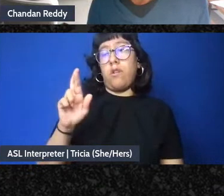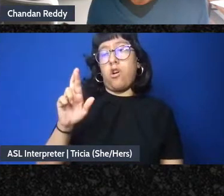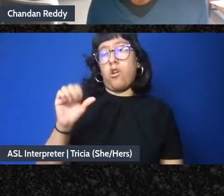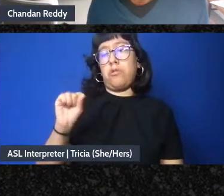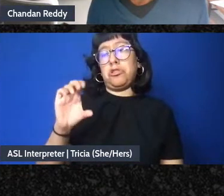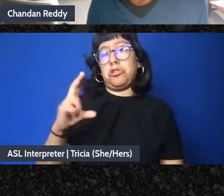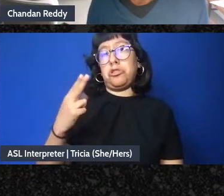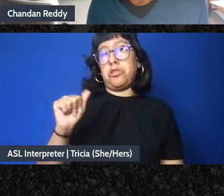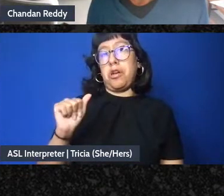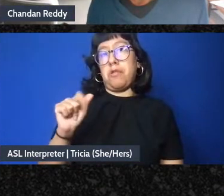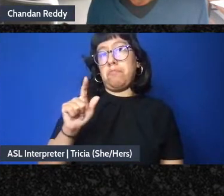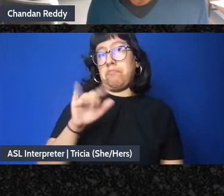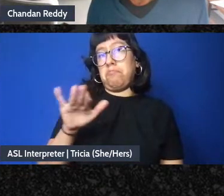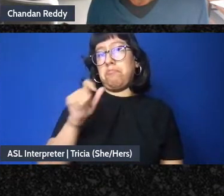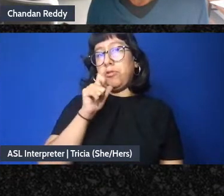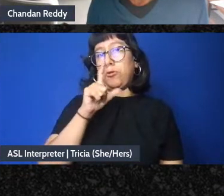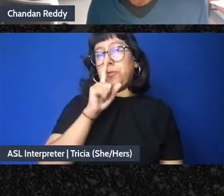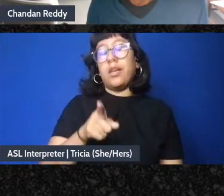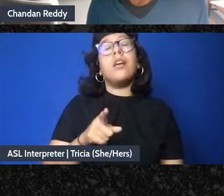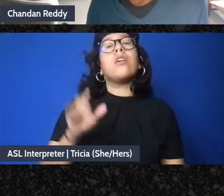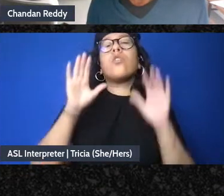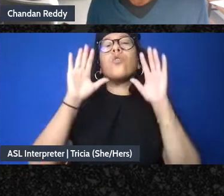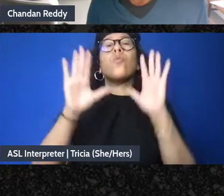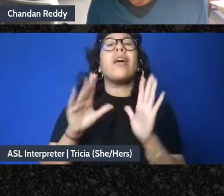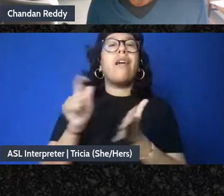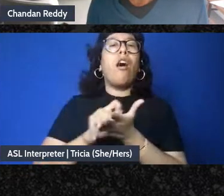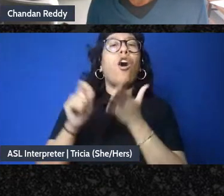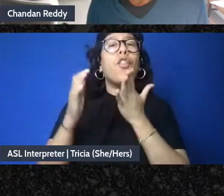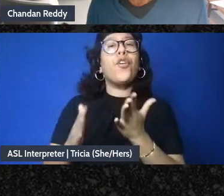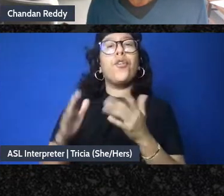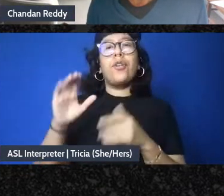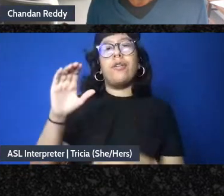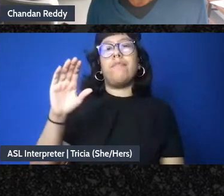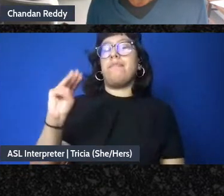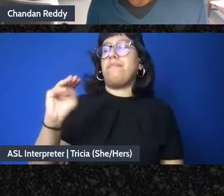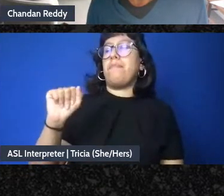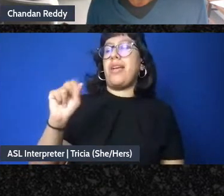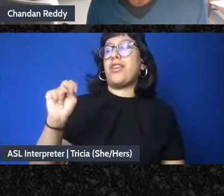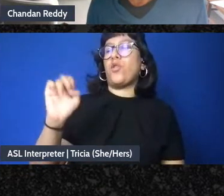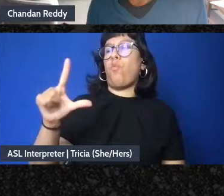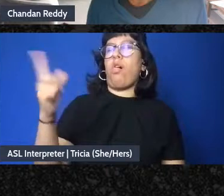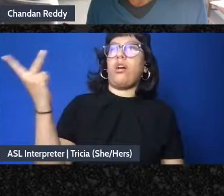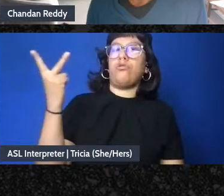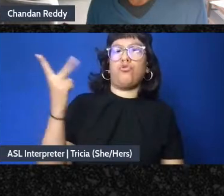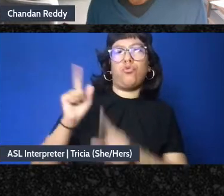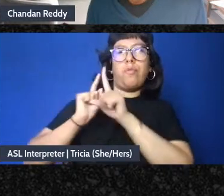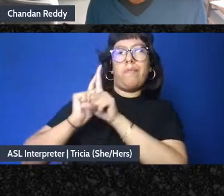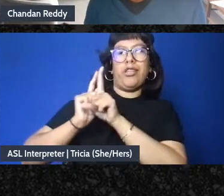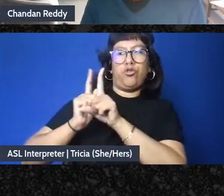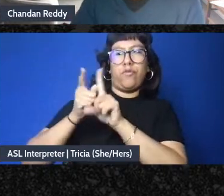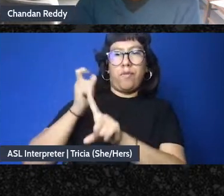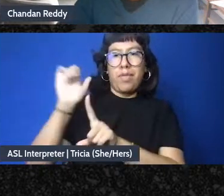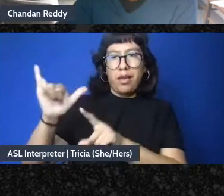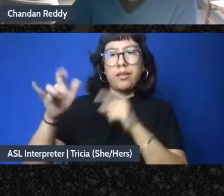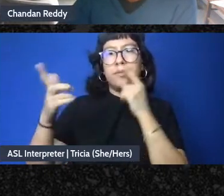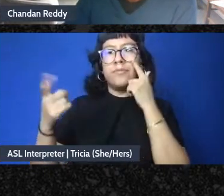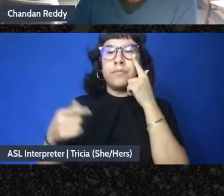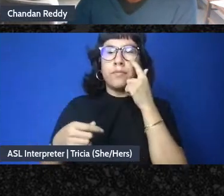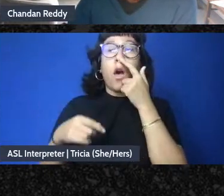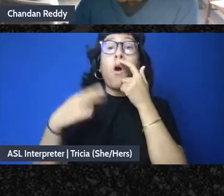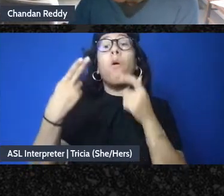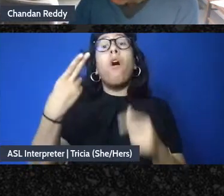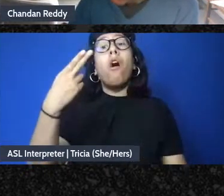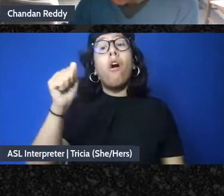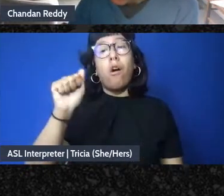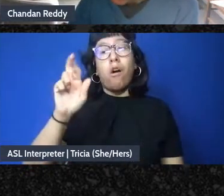by the late great Arthur Manuel whose thinking really informs a